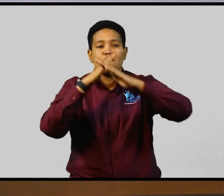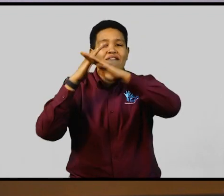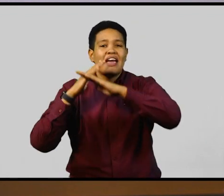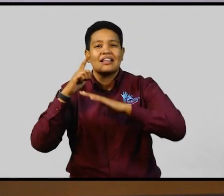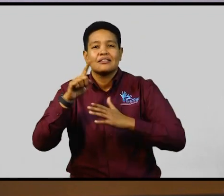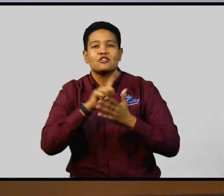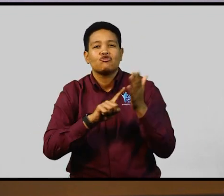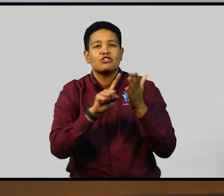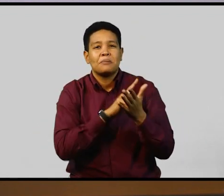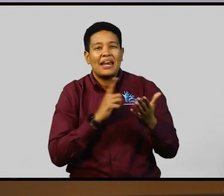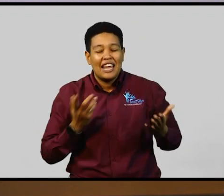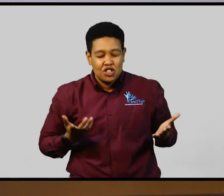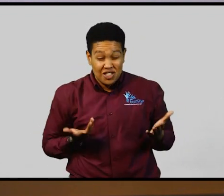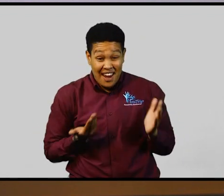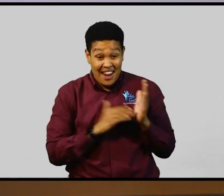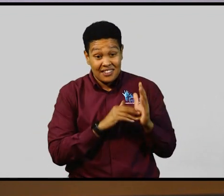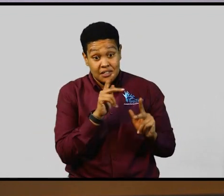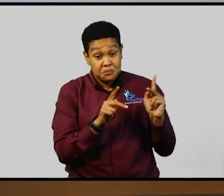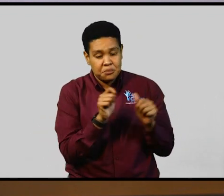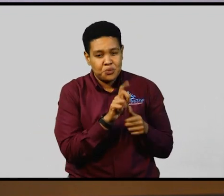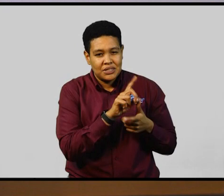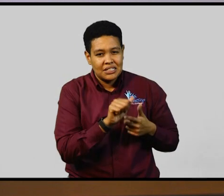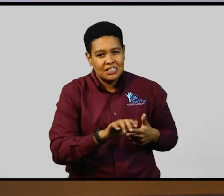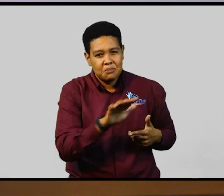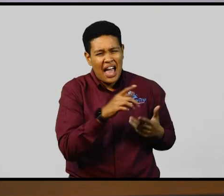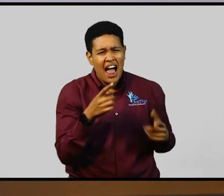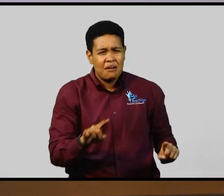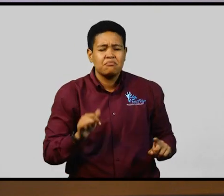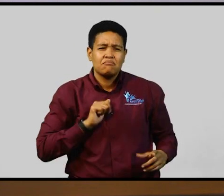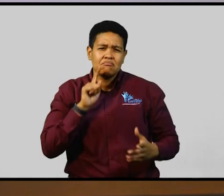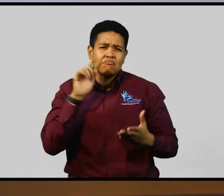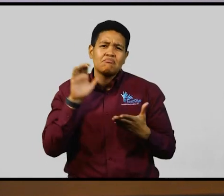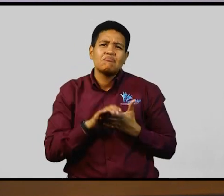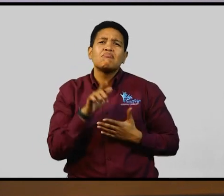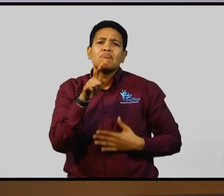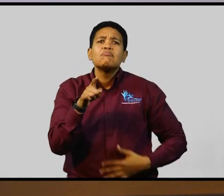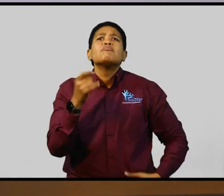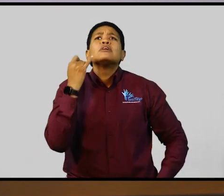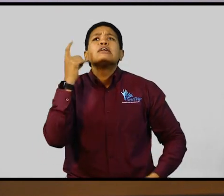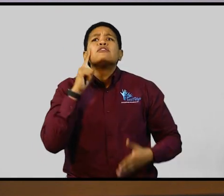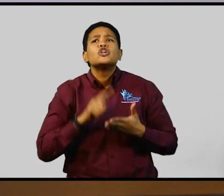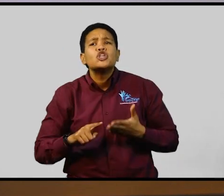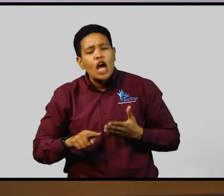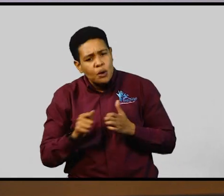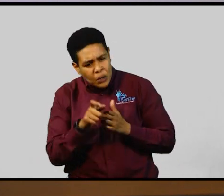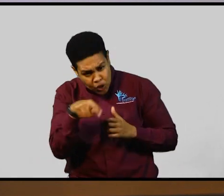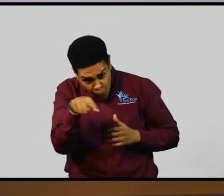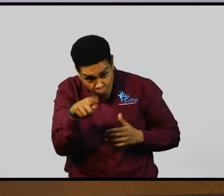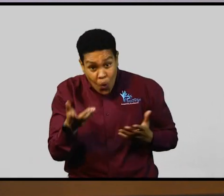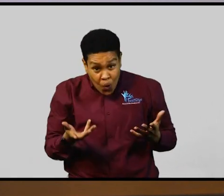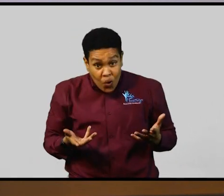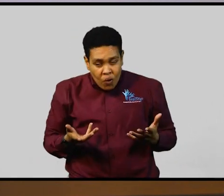discrimination against persons with disabilities. So I believe that, you know, if they check with those